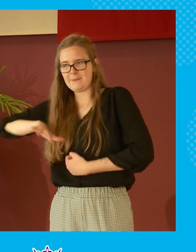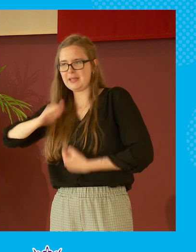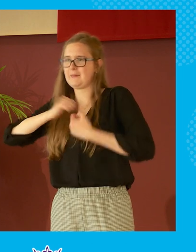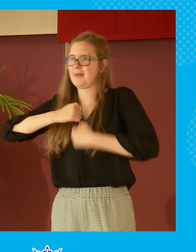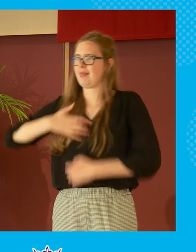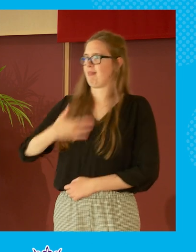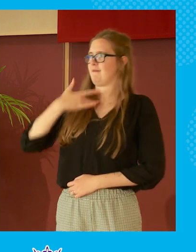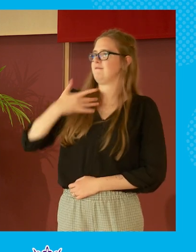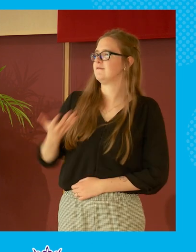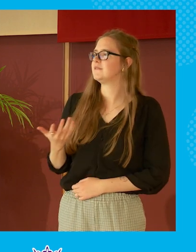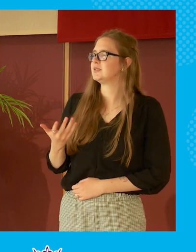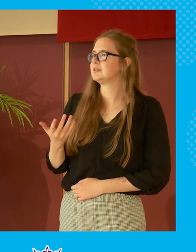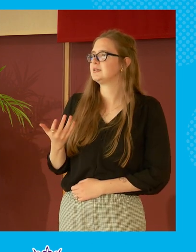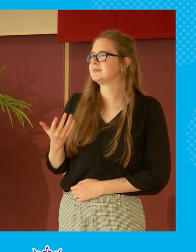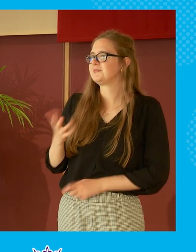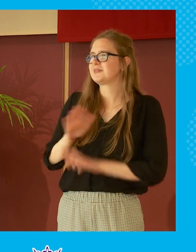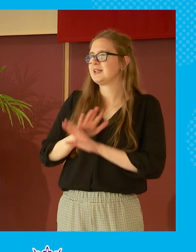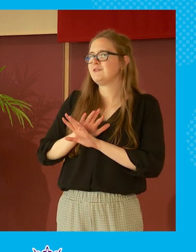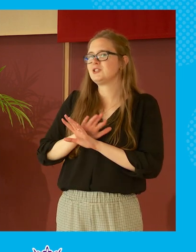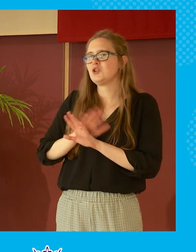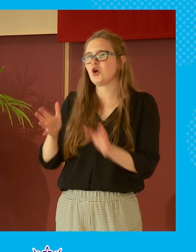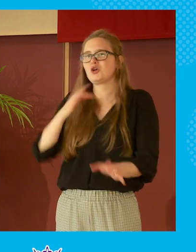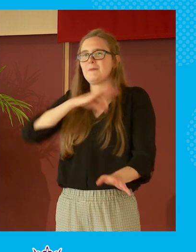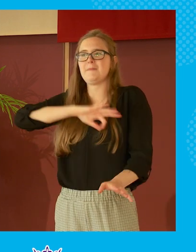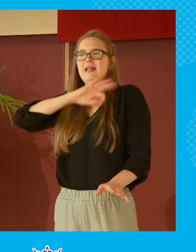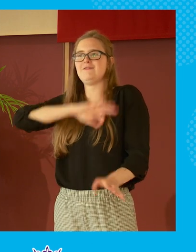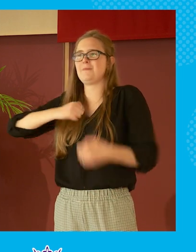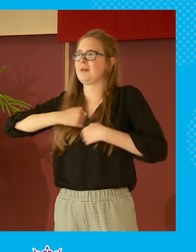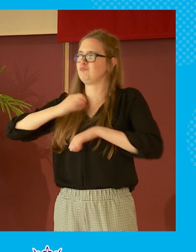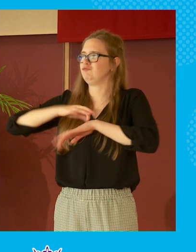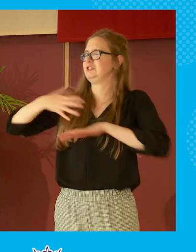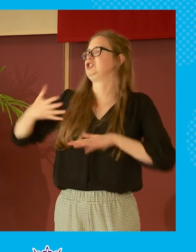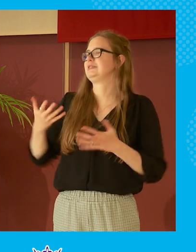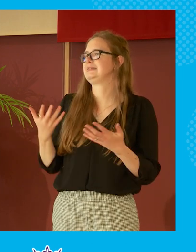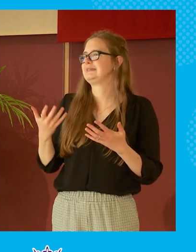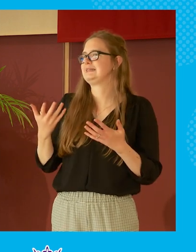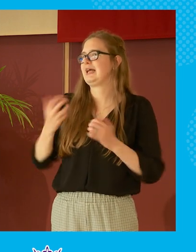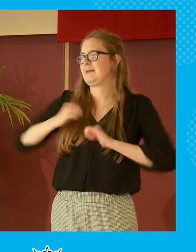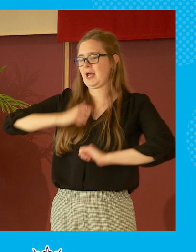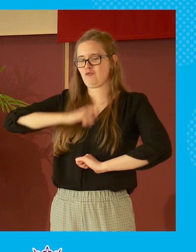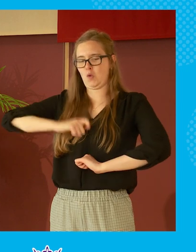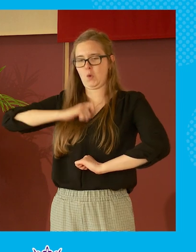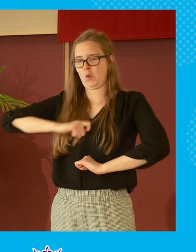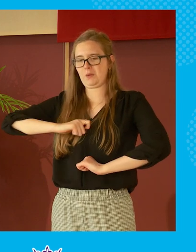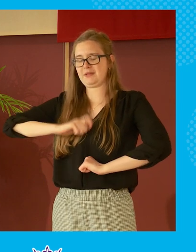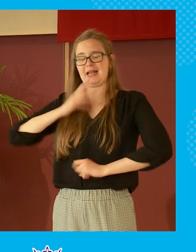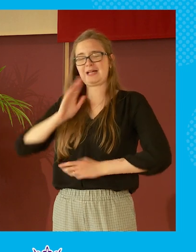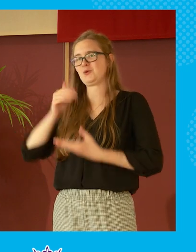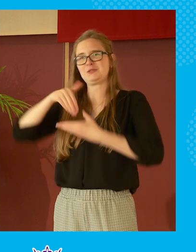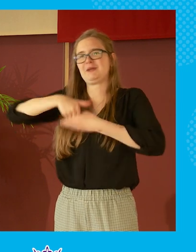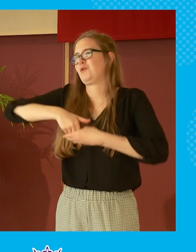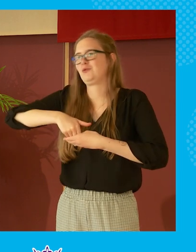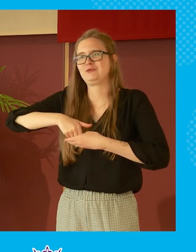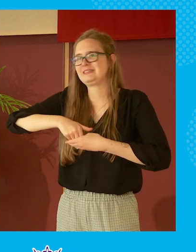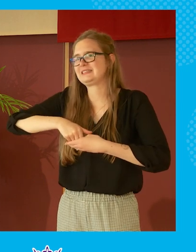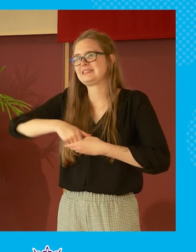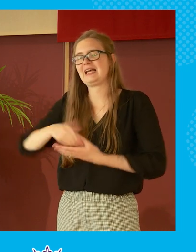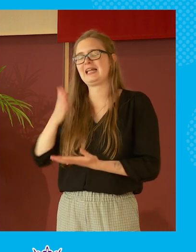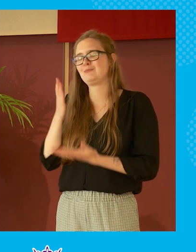family and my own life and and if it's not going to benefit my profession and the role i have then i won't want to do it and i'm sure